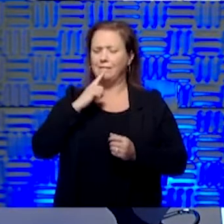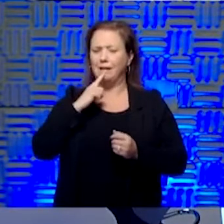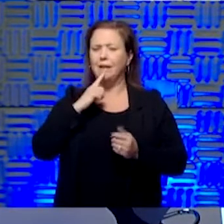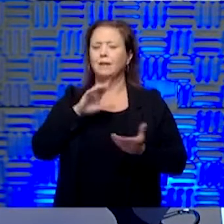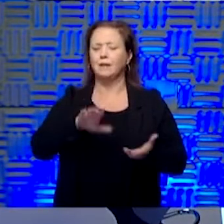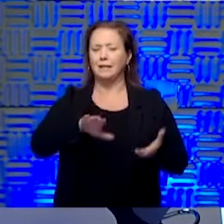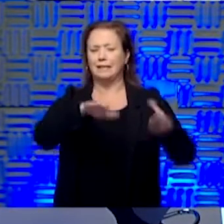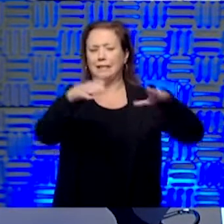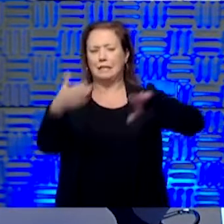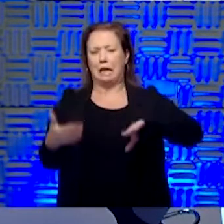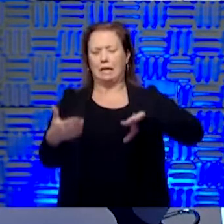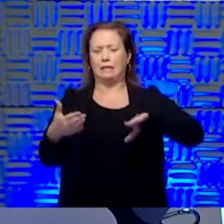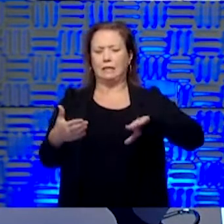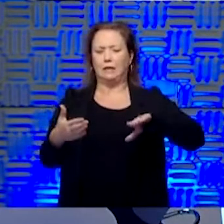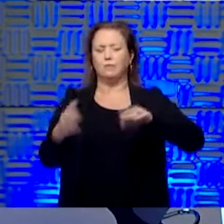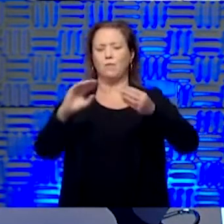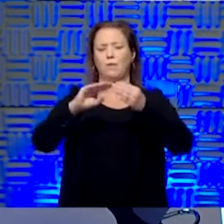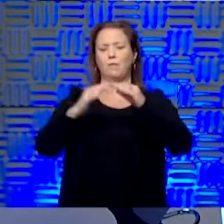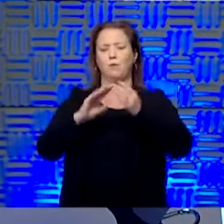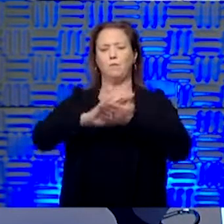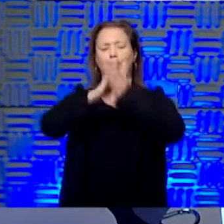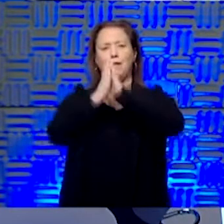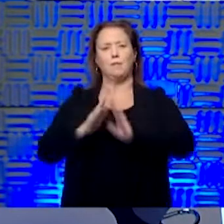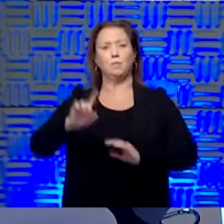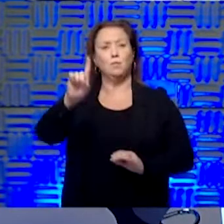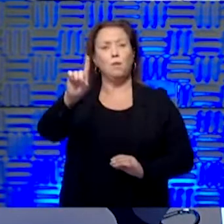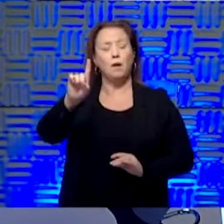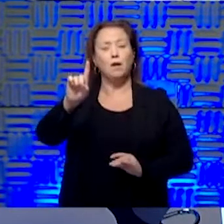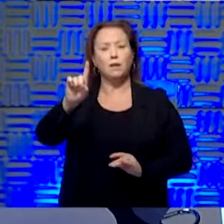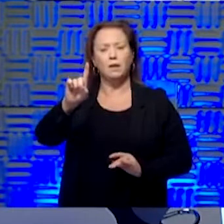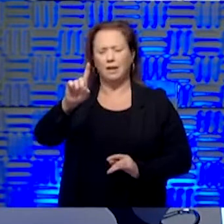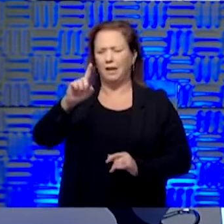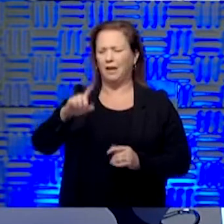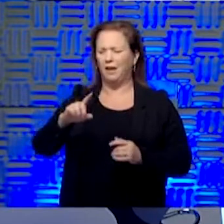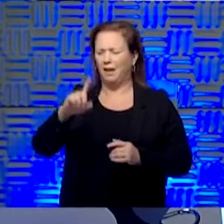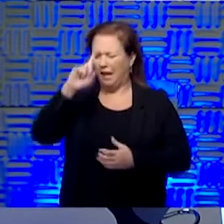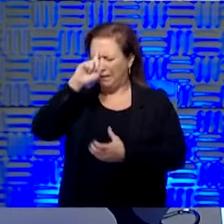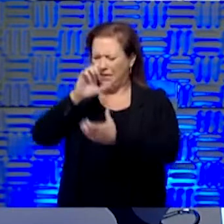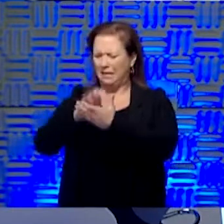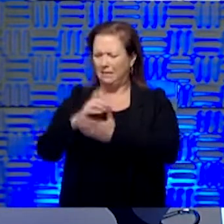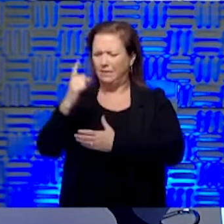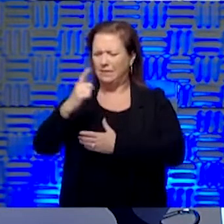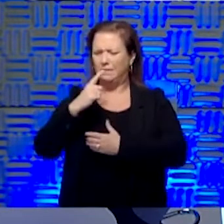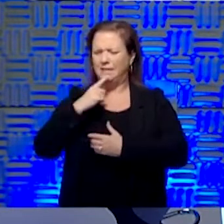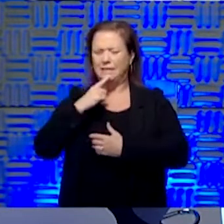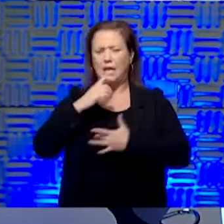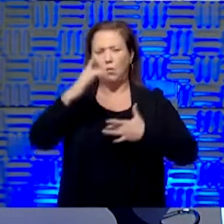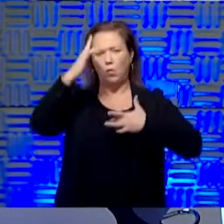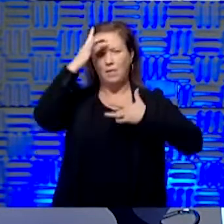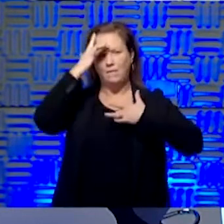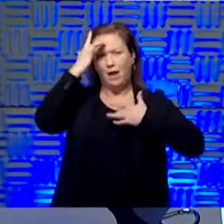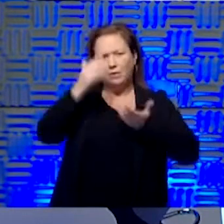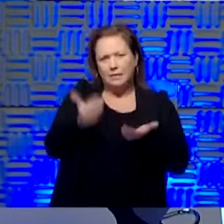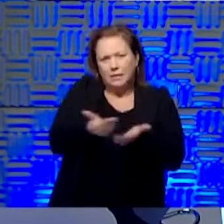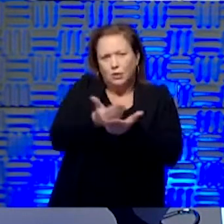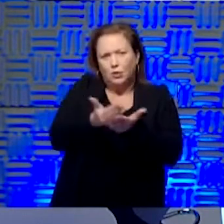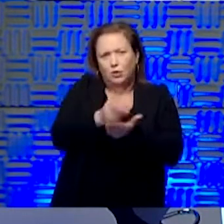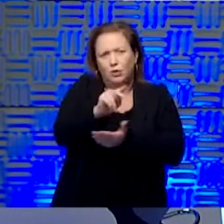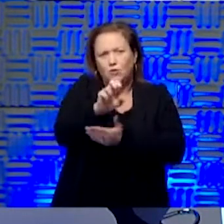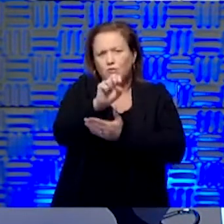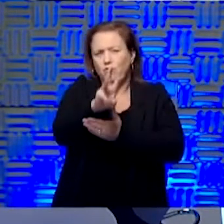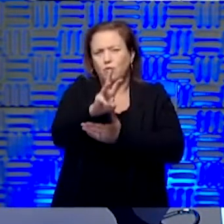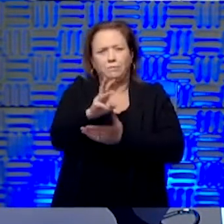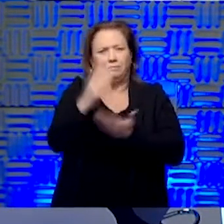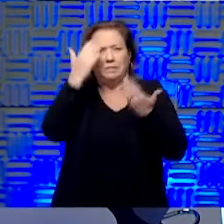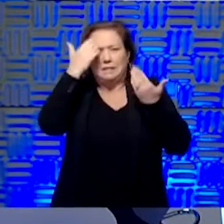the R-naught becomes one. My question is, because I believe on a last call, one of you has said when a virus is new, it doesn't